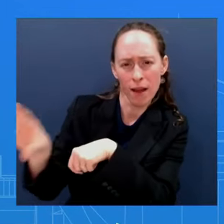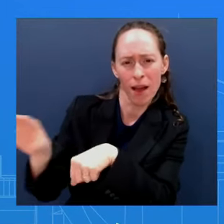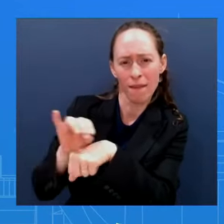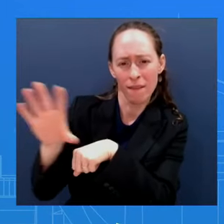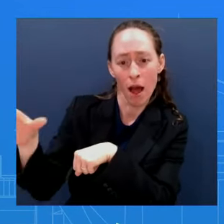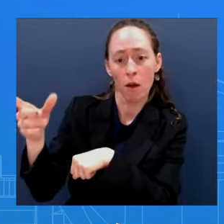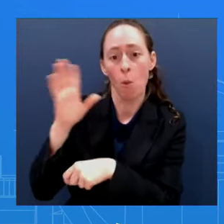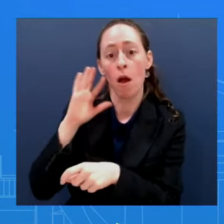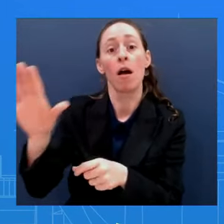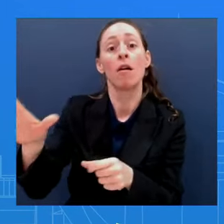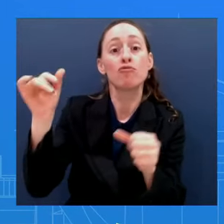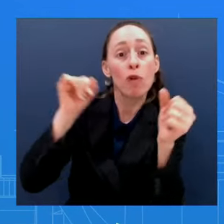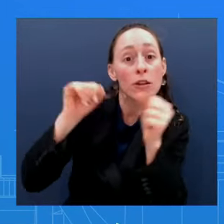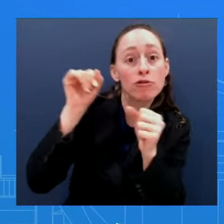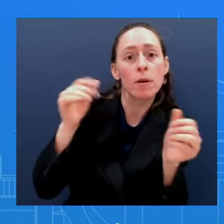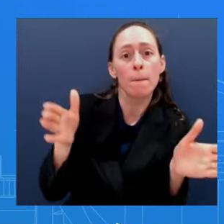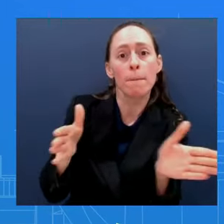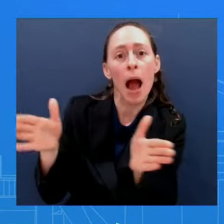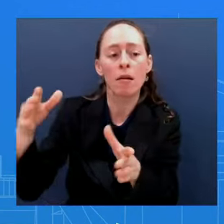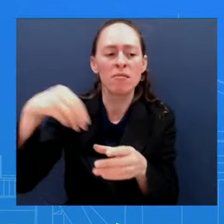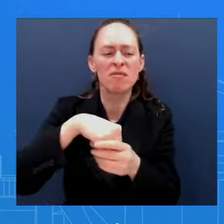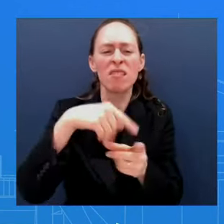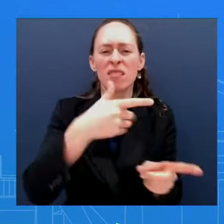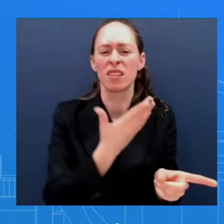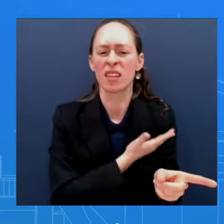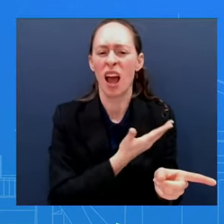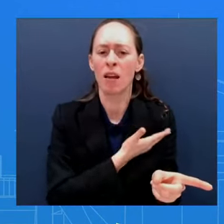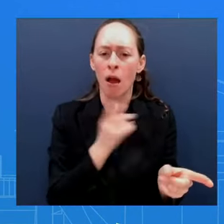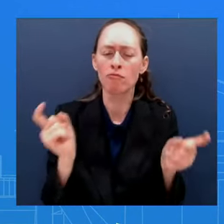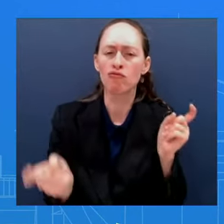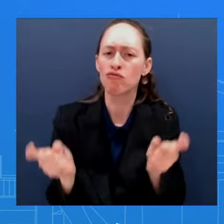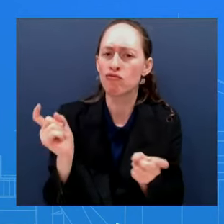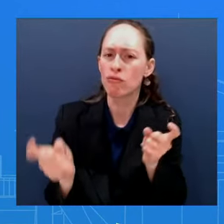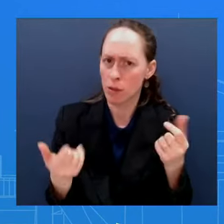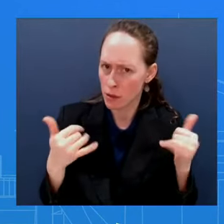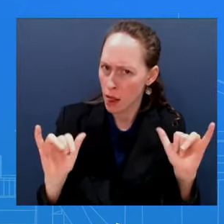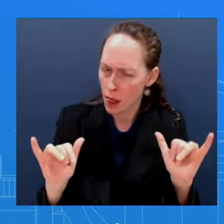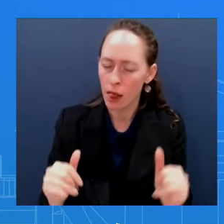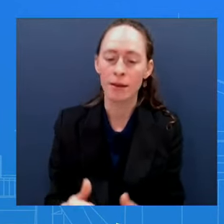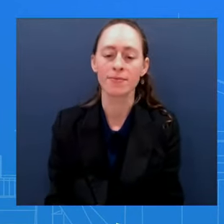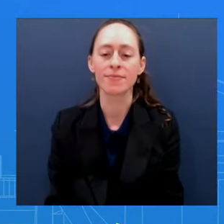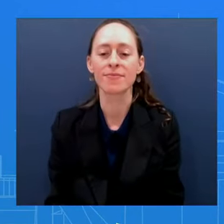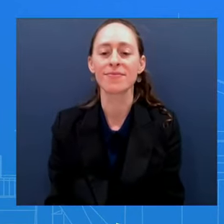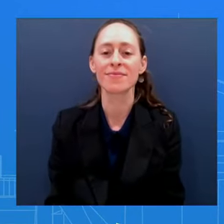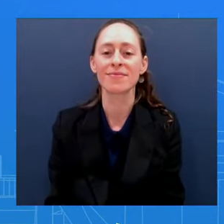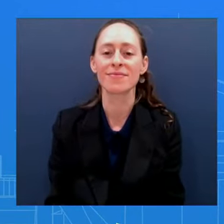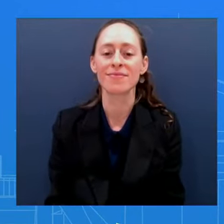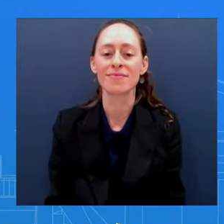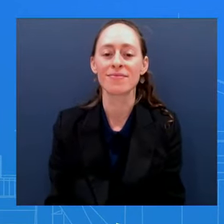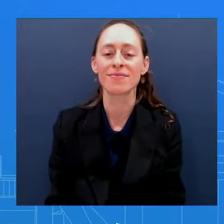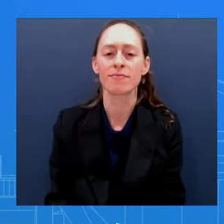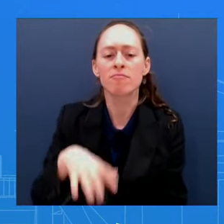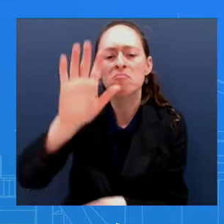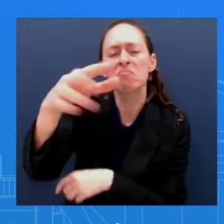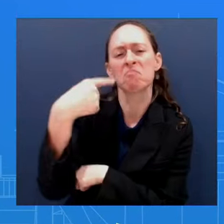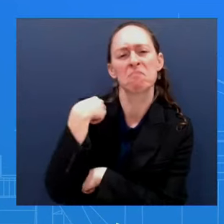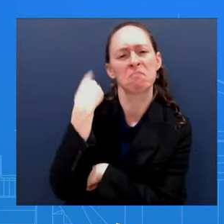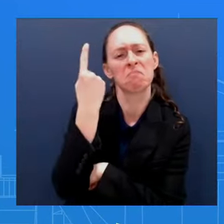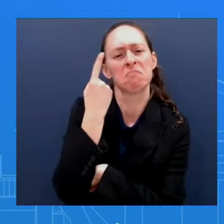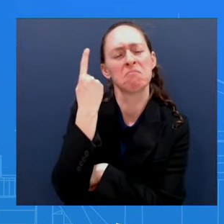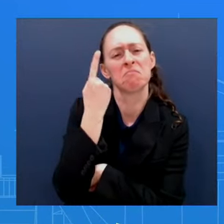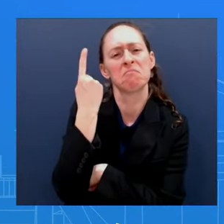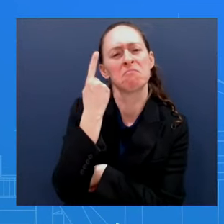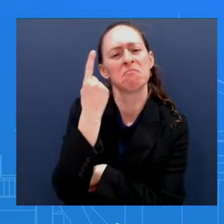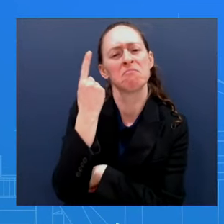You referenced the release of two hostages But also there's reports that in the process of this official operation Three hostages were killed Along with